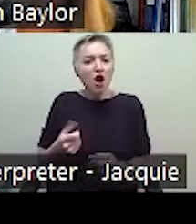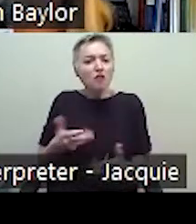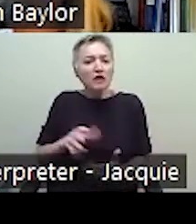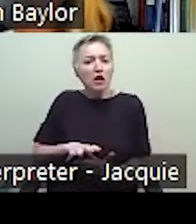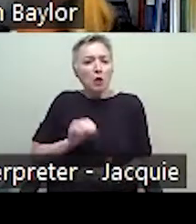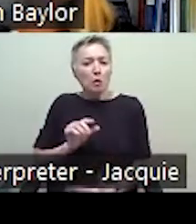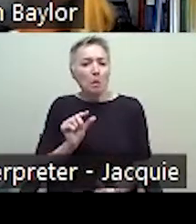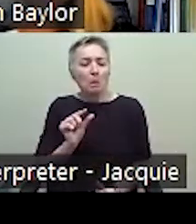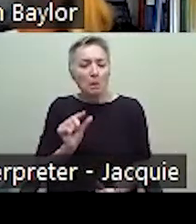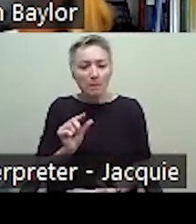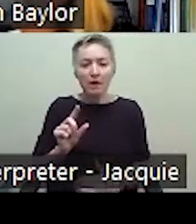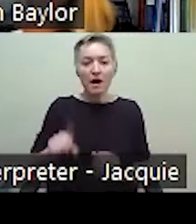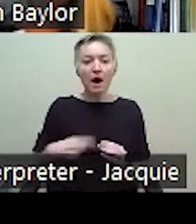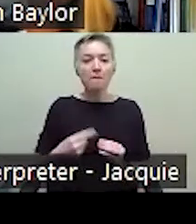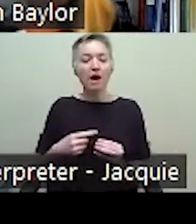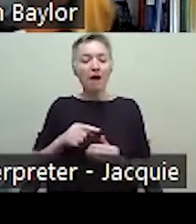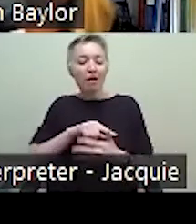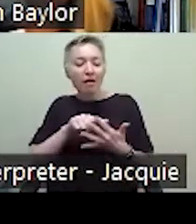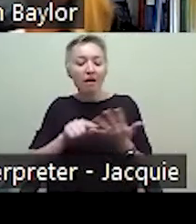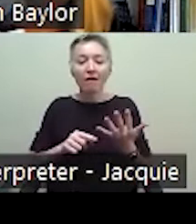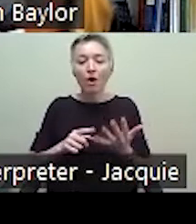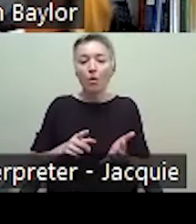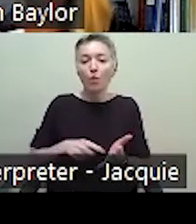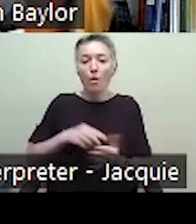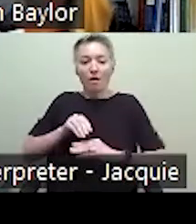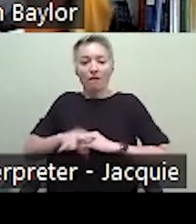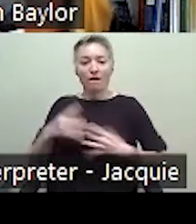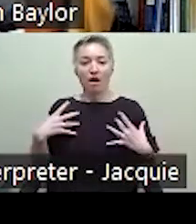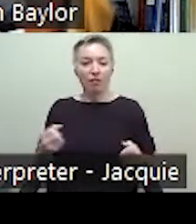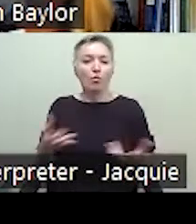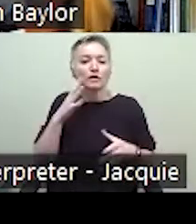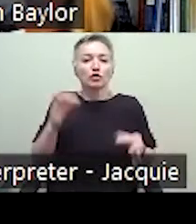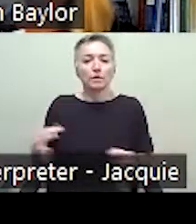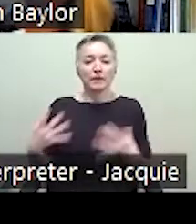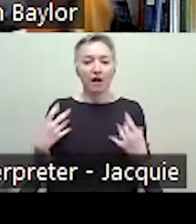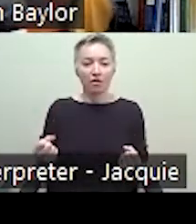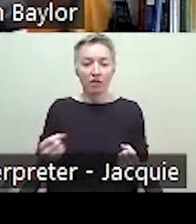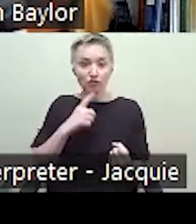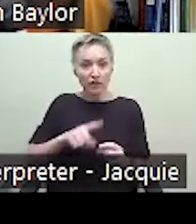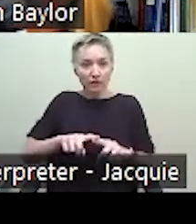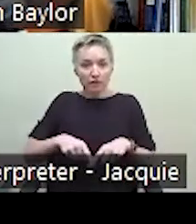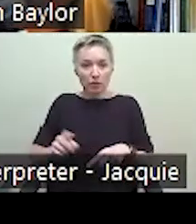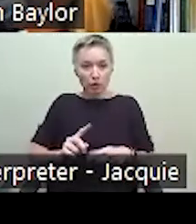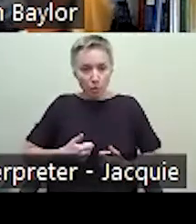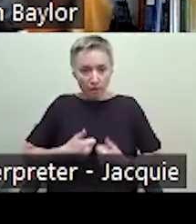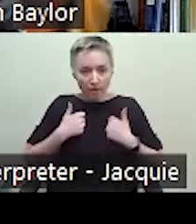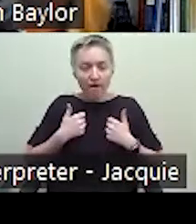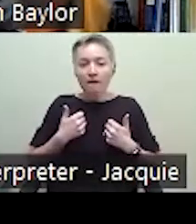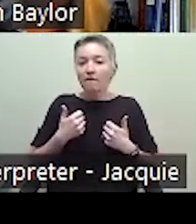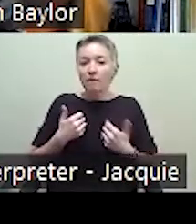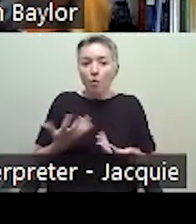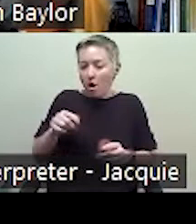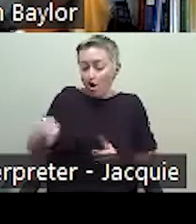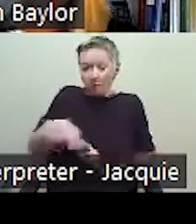what some of those determinants of health were and how just where you lived and what you had access to really impacted